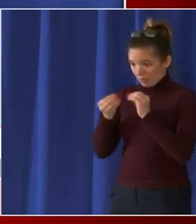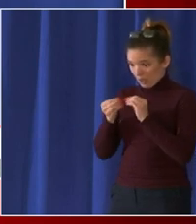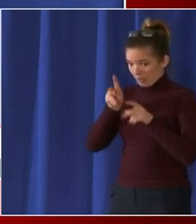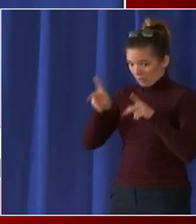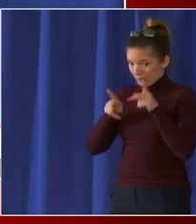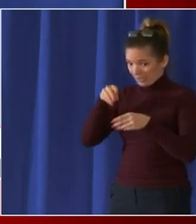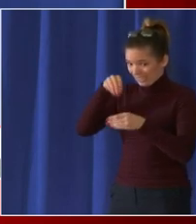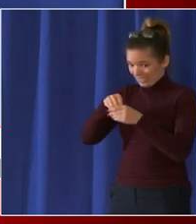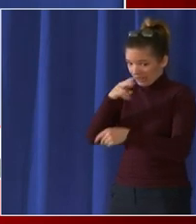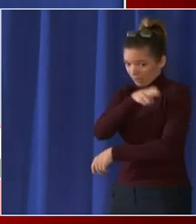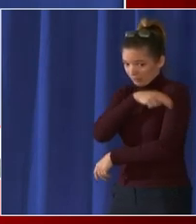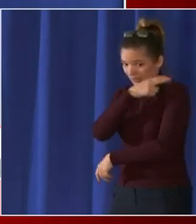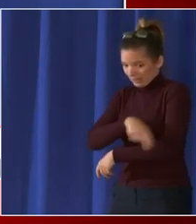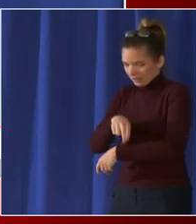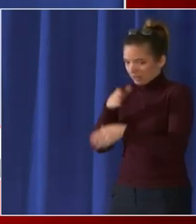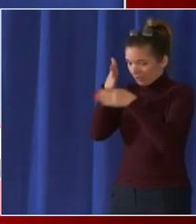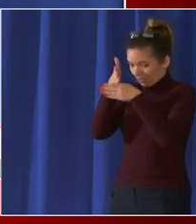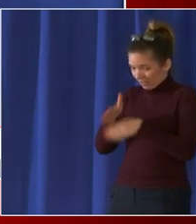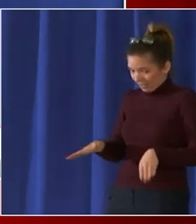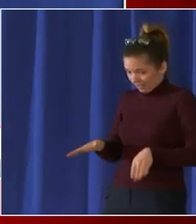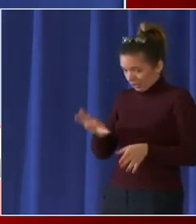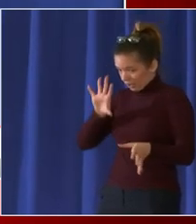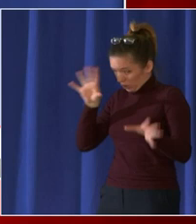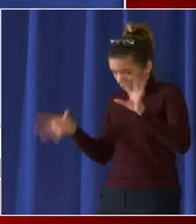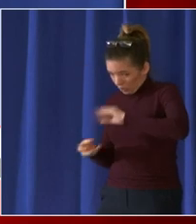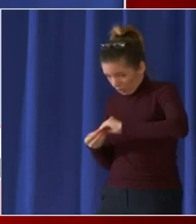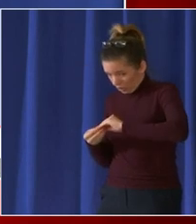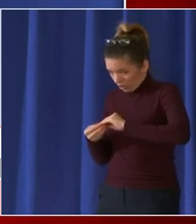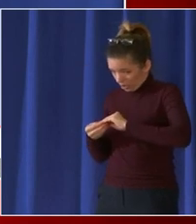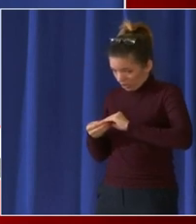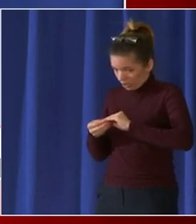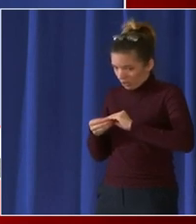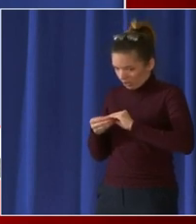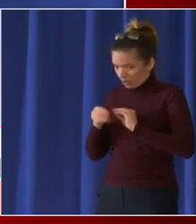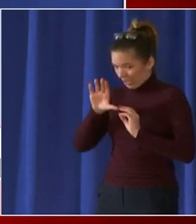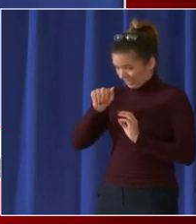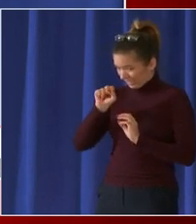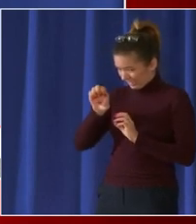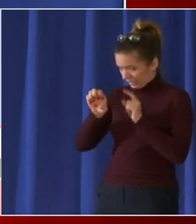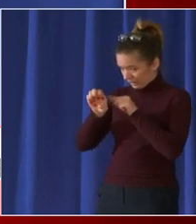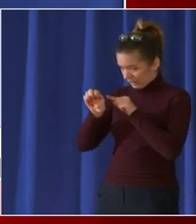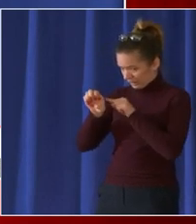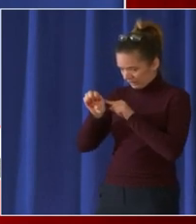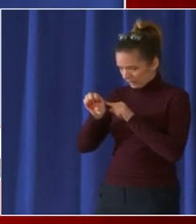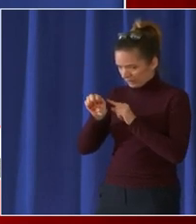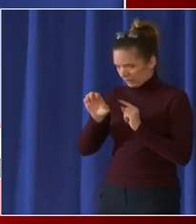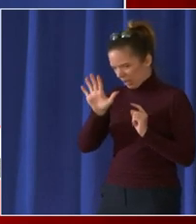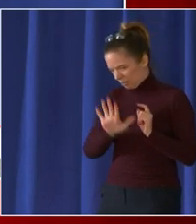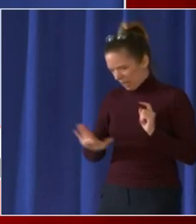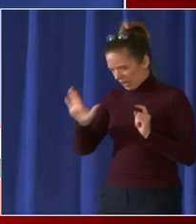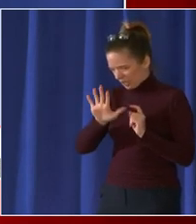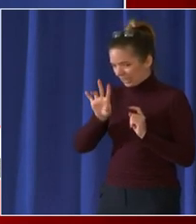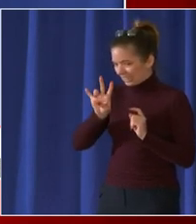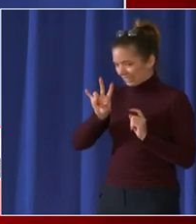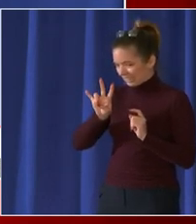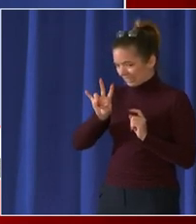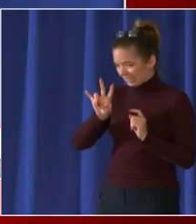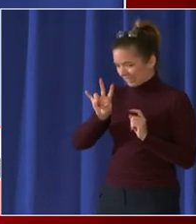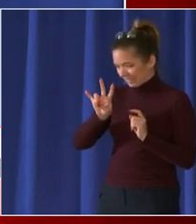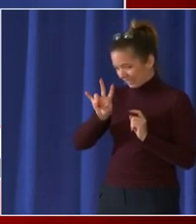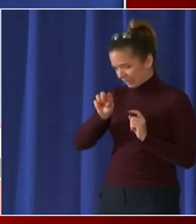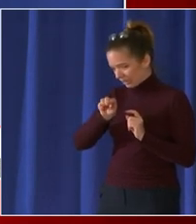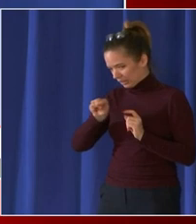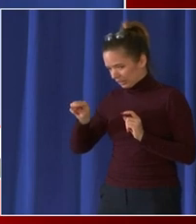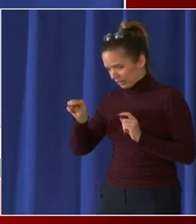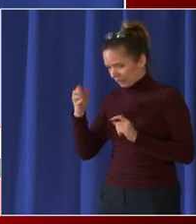percent of the covid cases uh and there is some uh i believe it's a seven or 14 day rolling average in there as well um we can we can